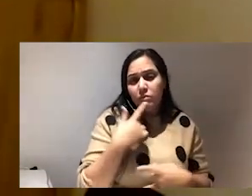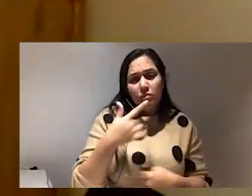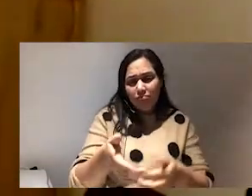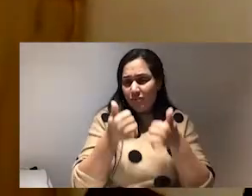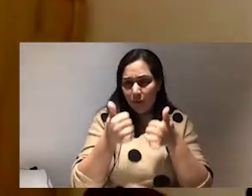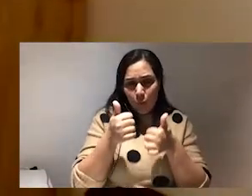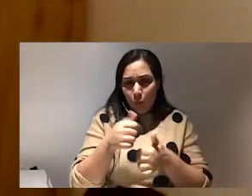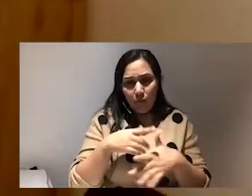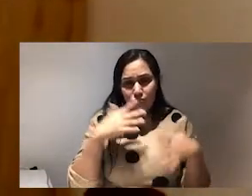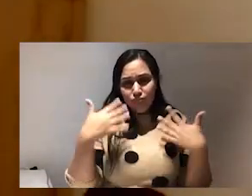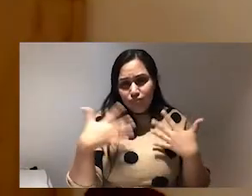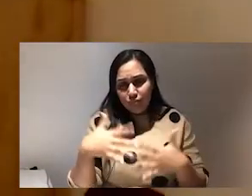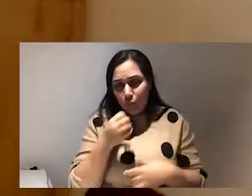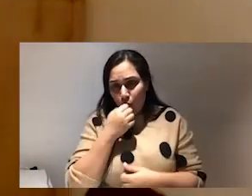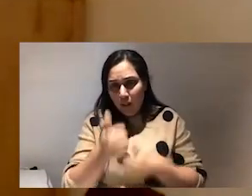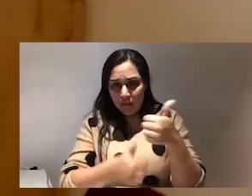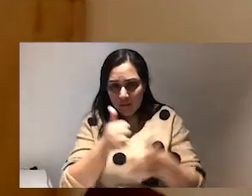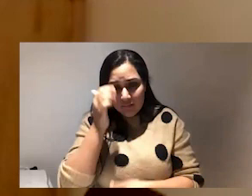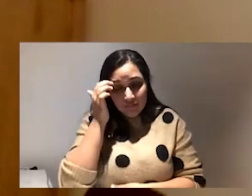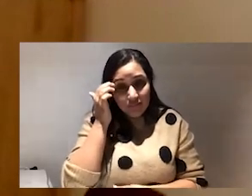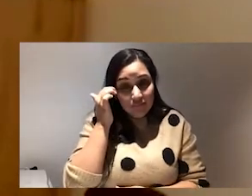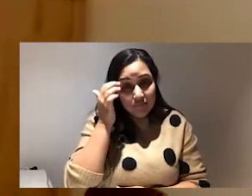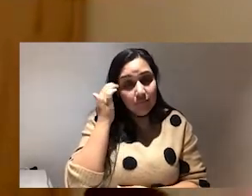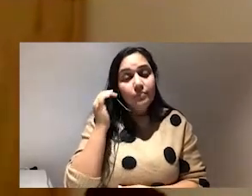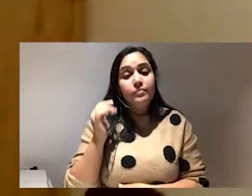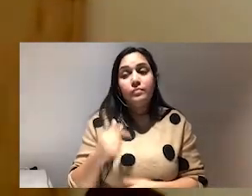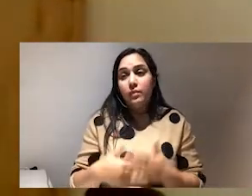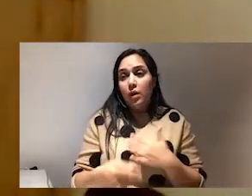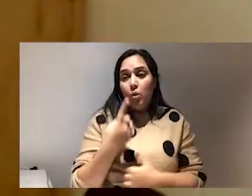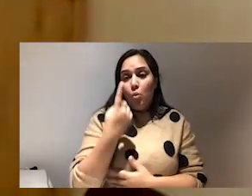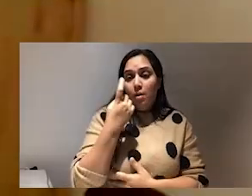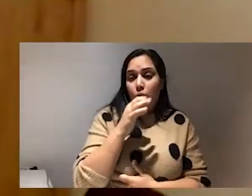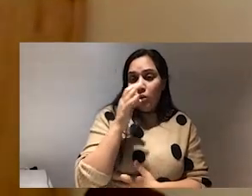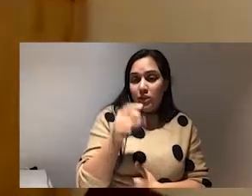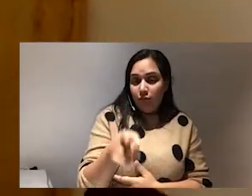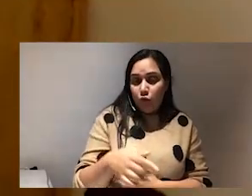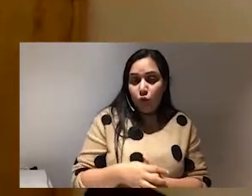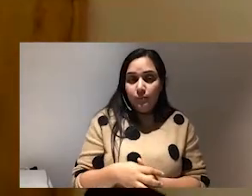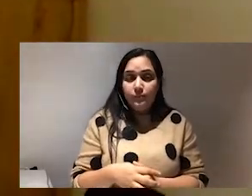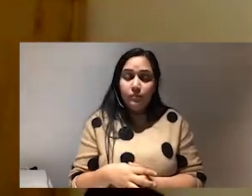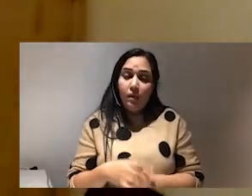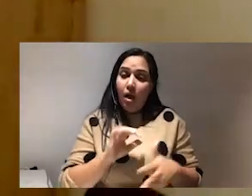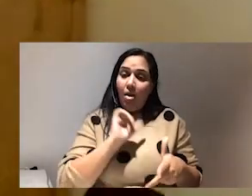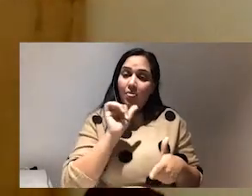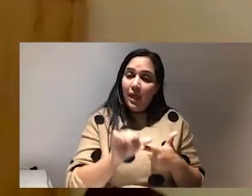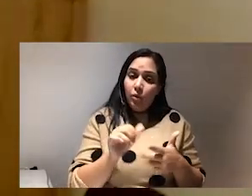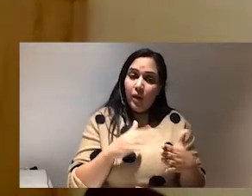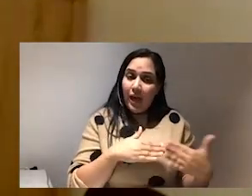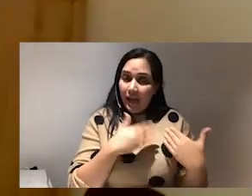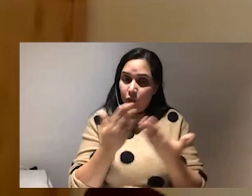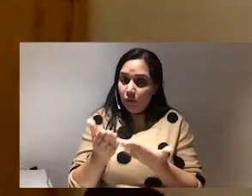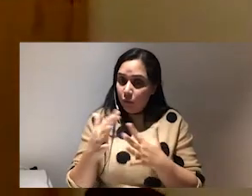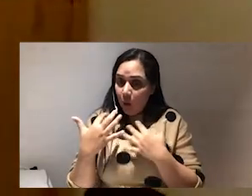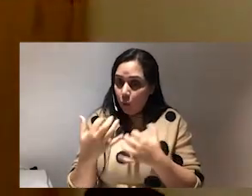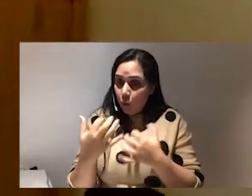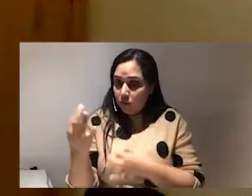so good at this um we've only got i've got one more question for you um and then we'll um hand over to our